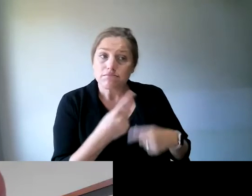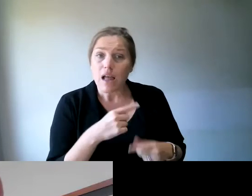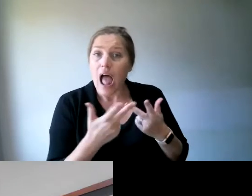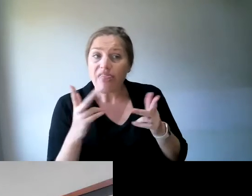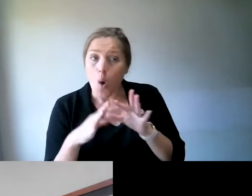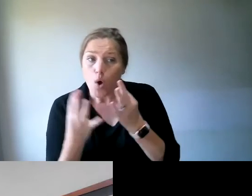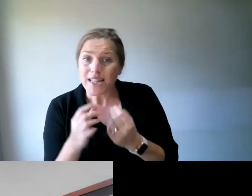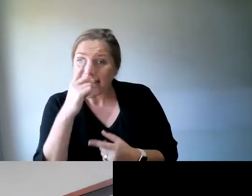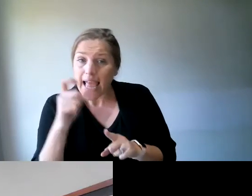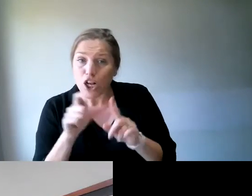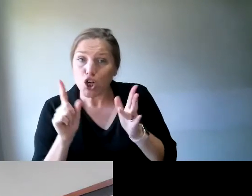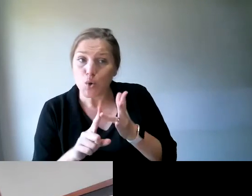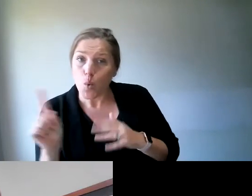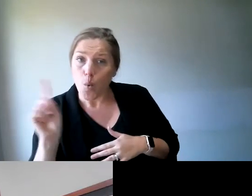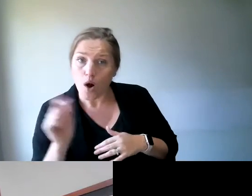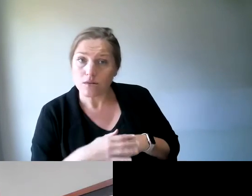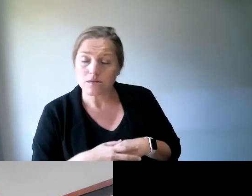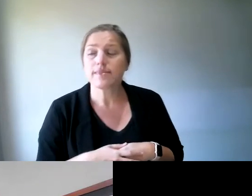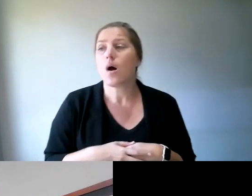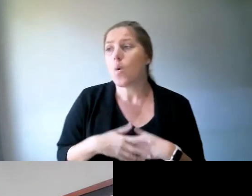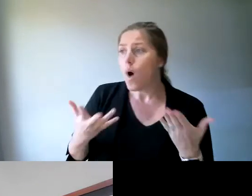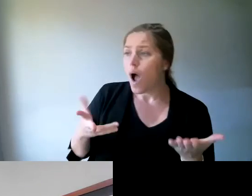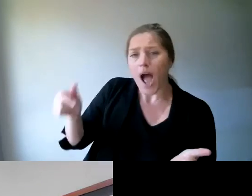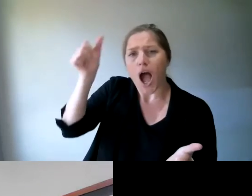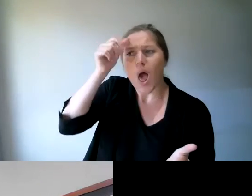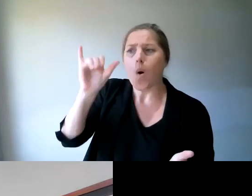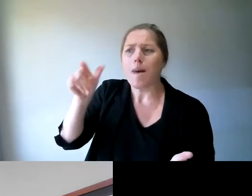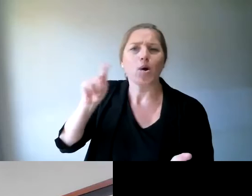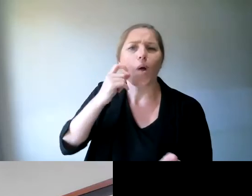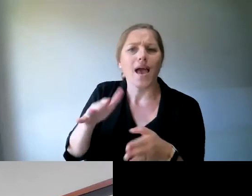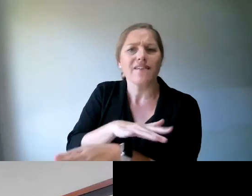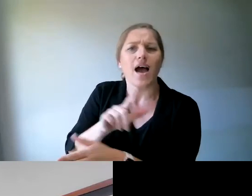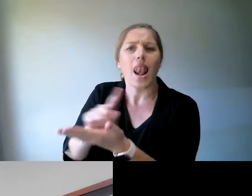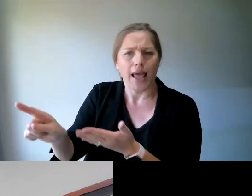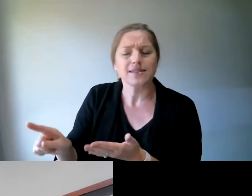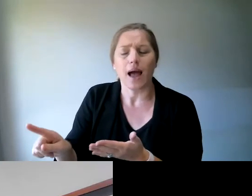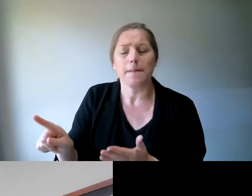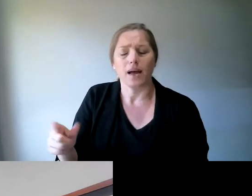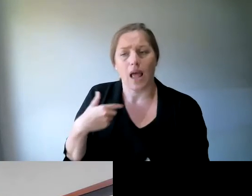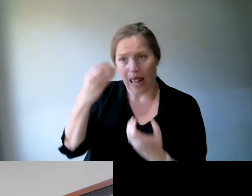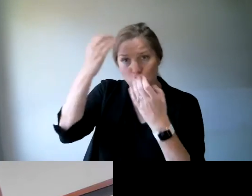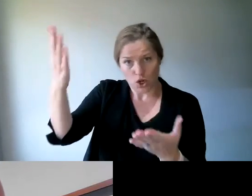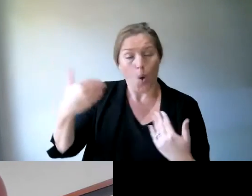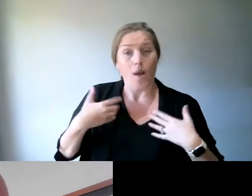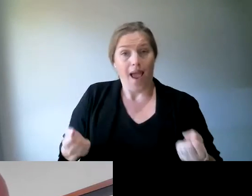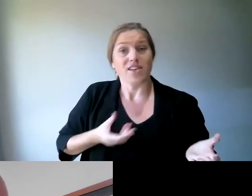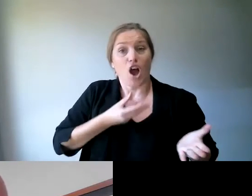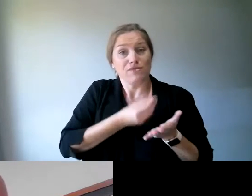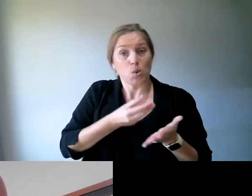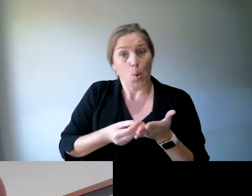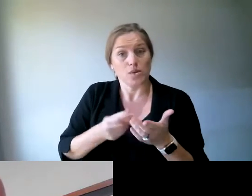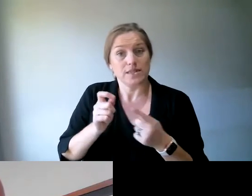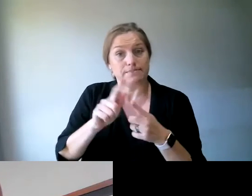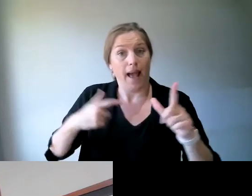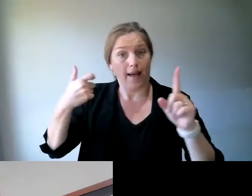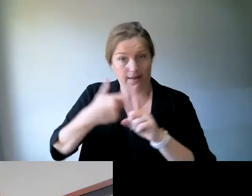you may talk about this a little bit later, but I'll touch on it now. So there's a resources pack as a result of today's